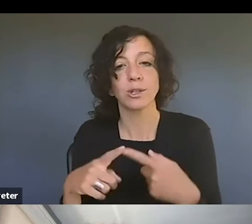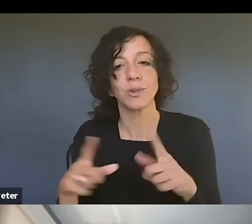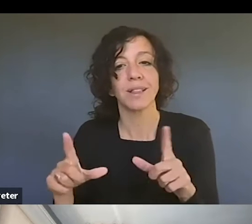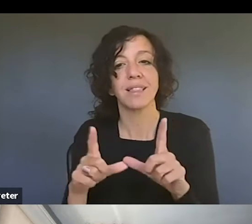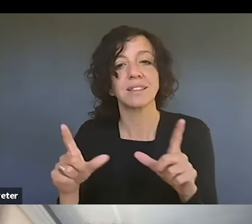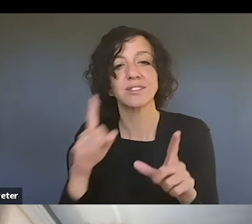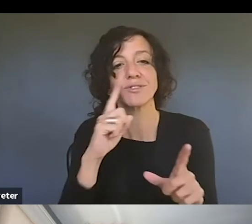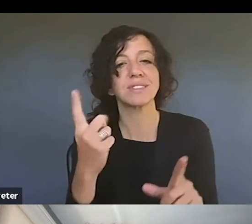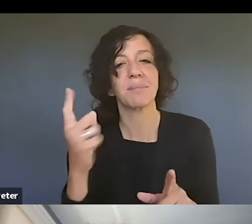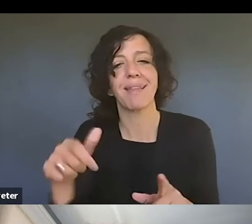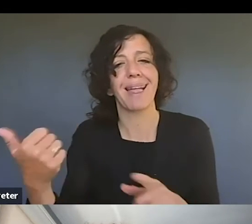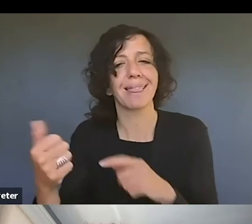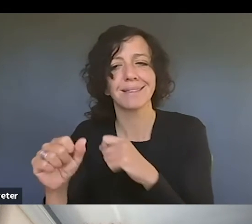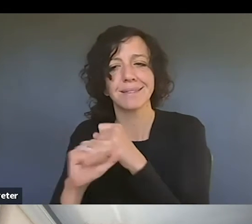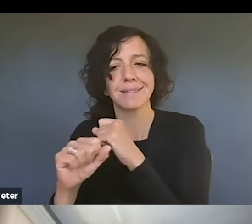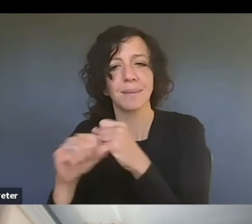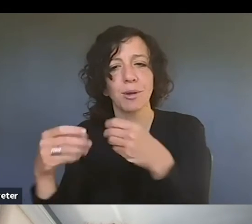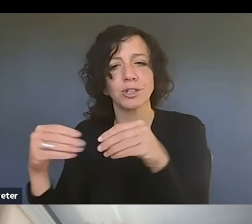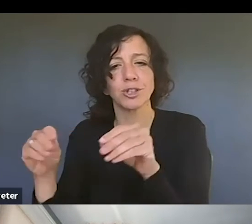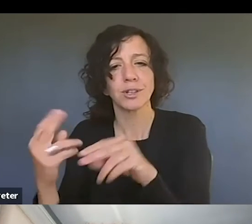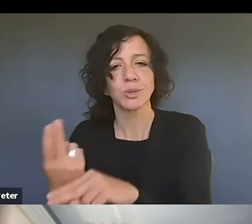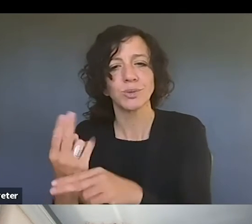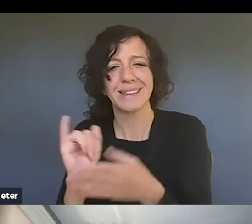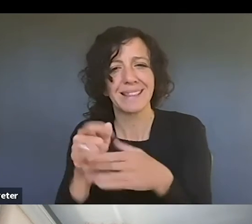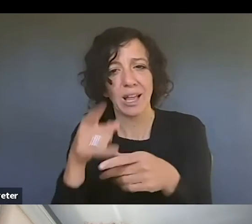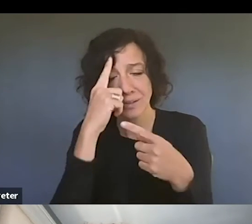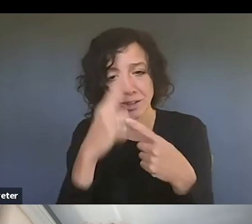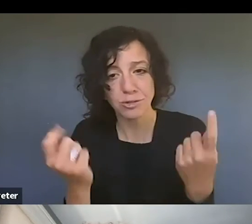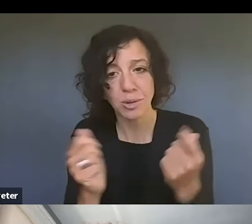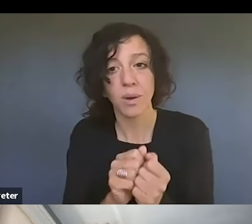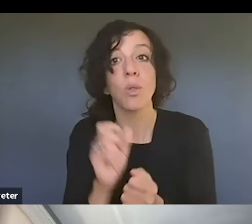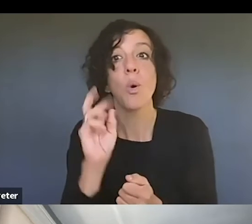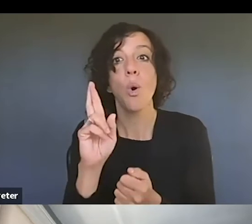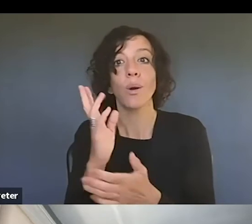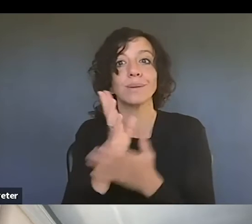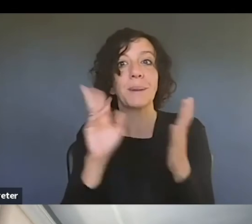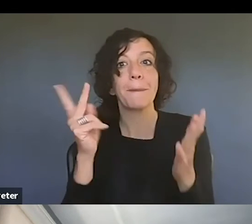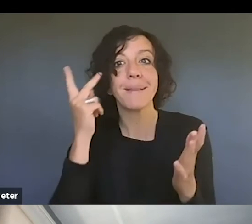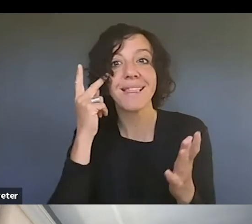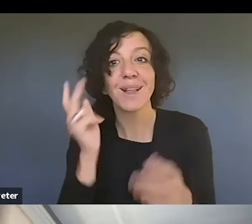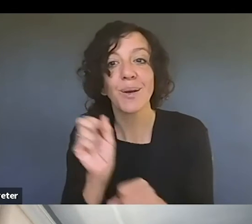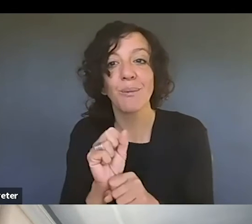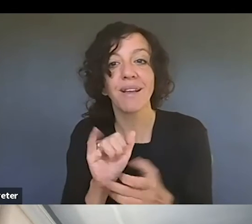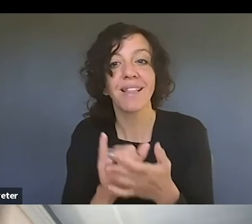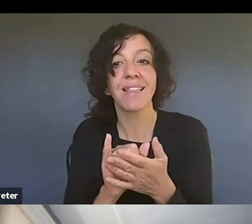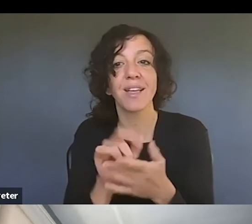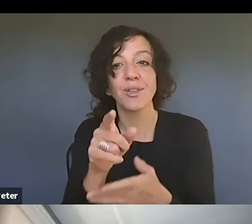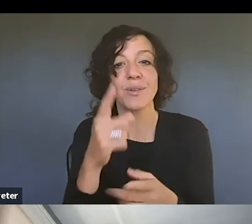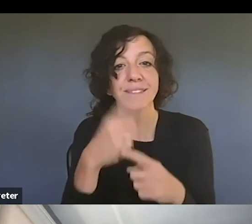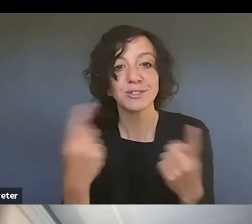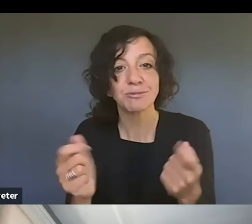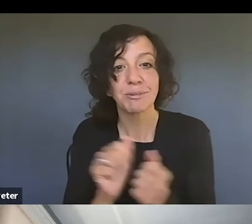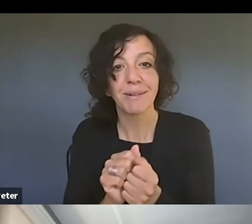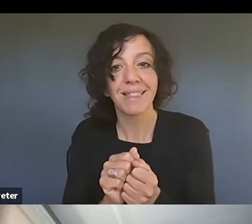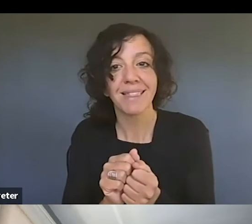it for some commercial use you disagree with, or heaven forbid some political use you disagree with, um,